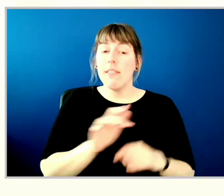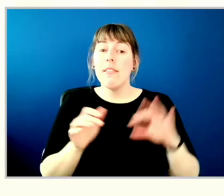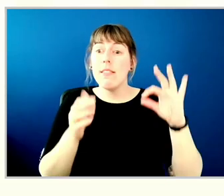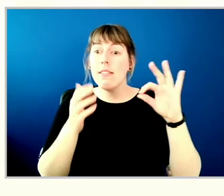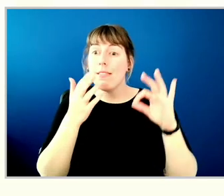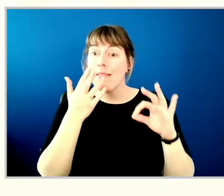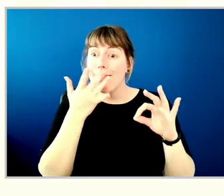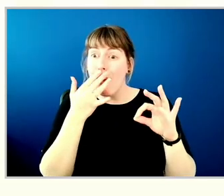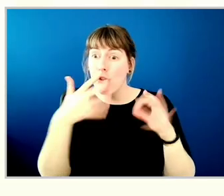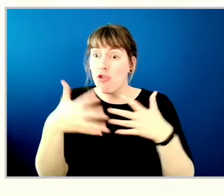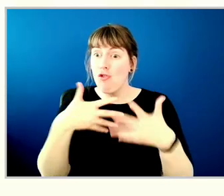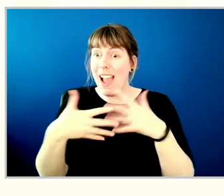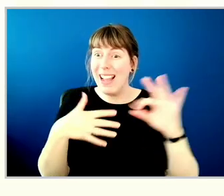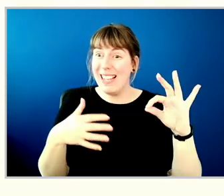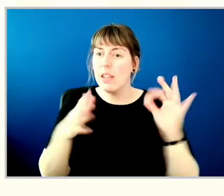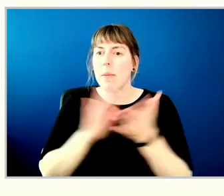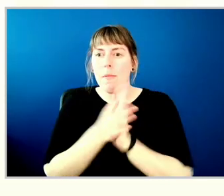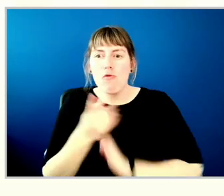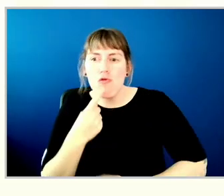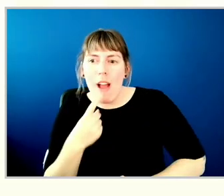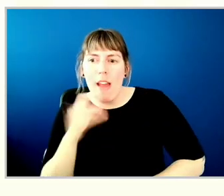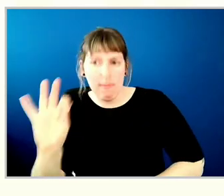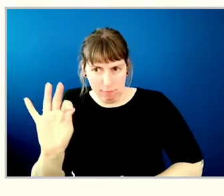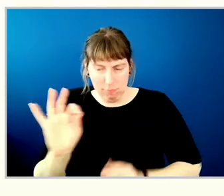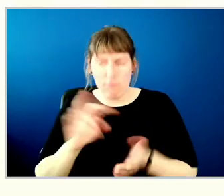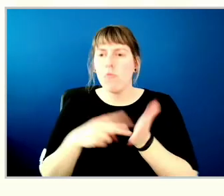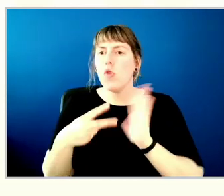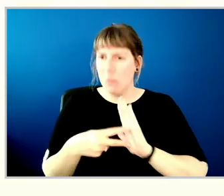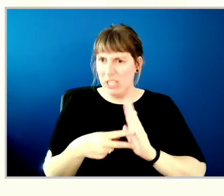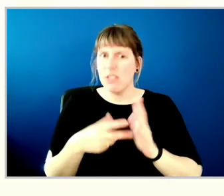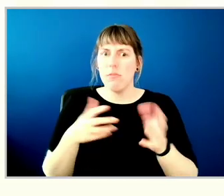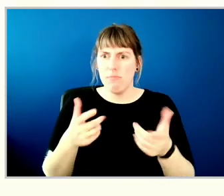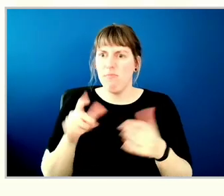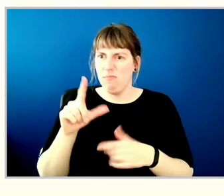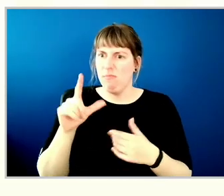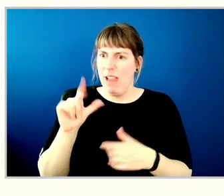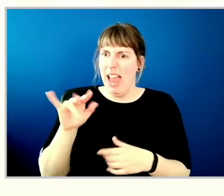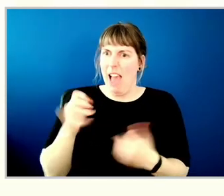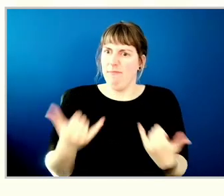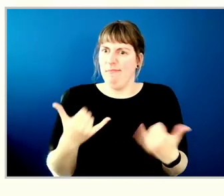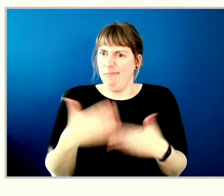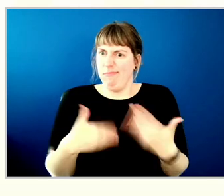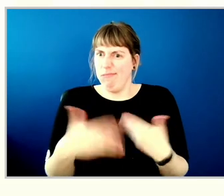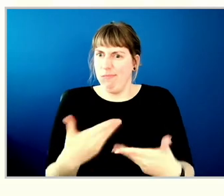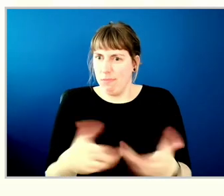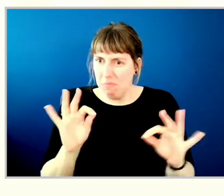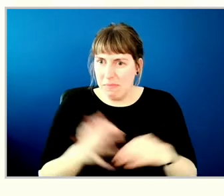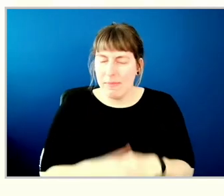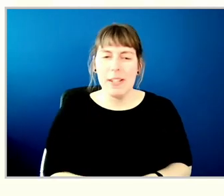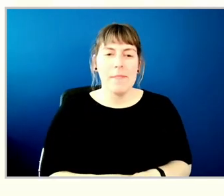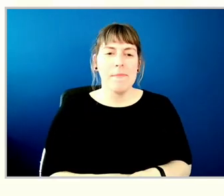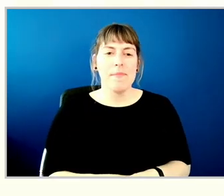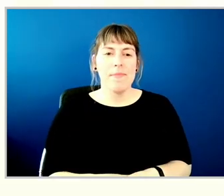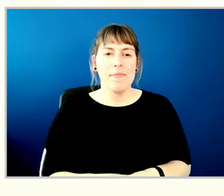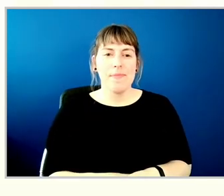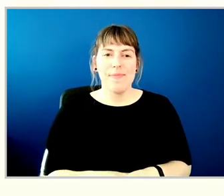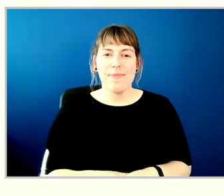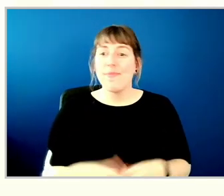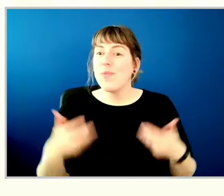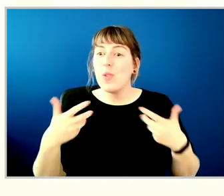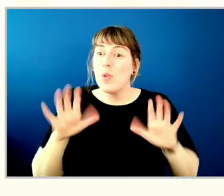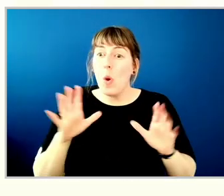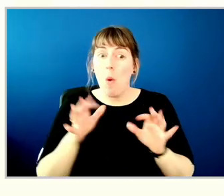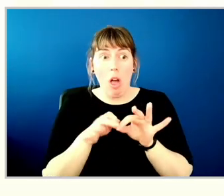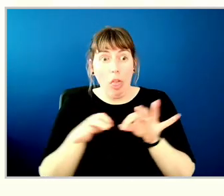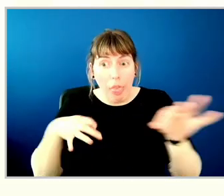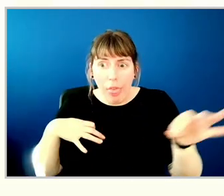from gray to red, and you'll be watching the live stream in real time. This avoids the voting window from closing